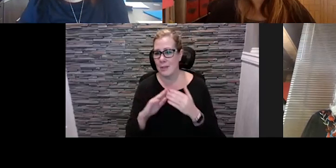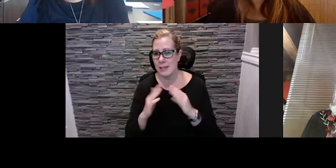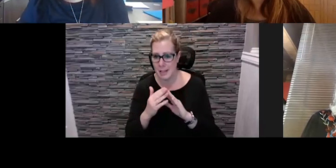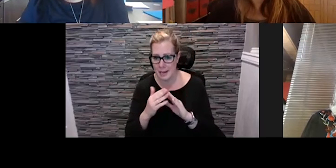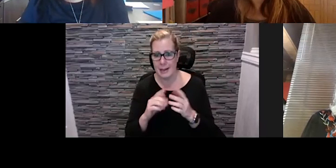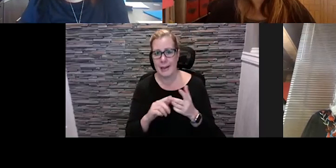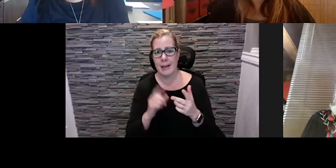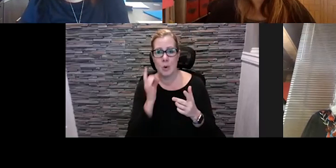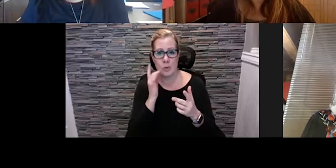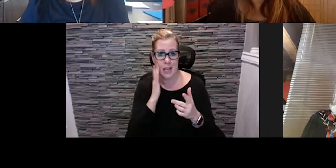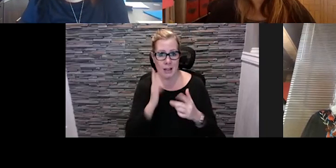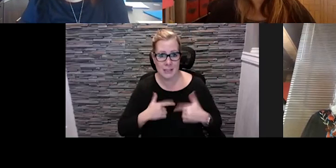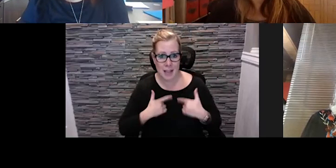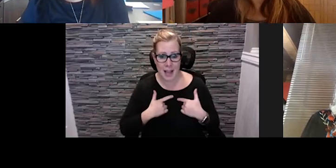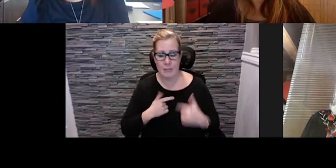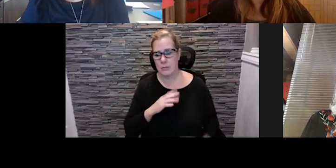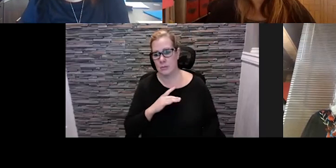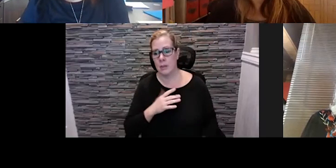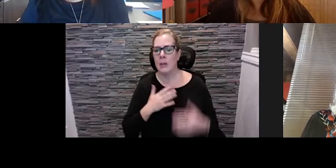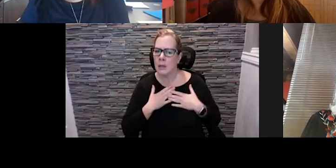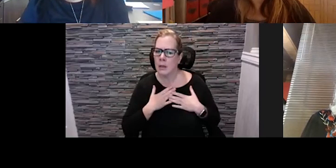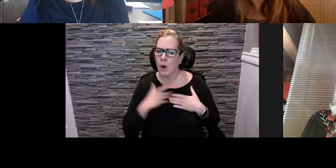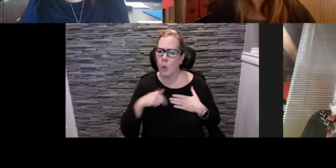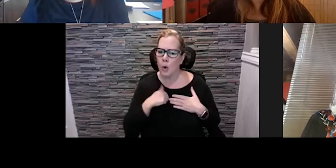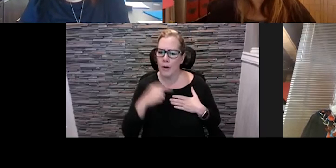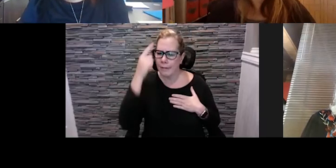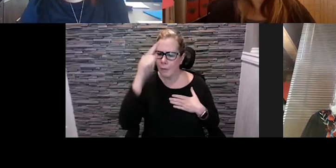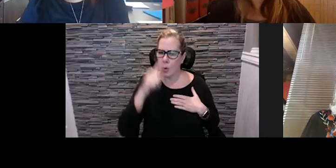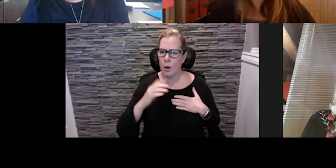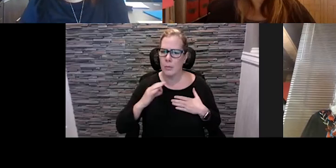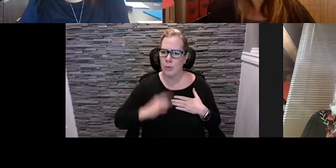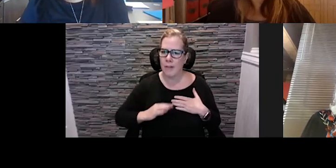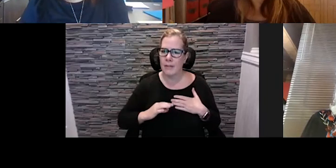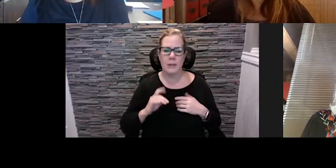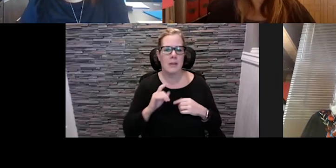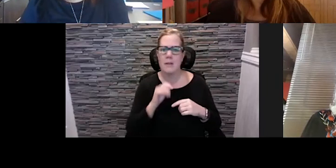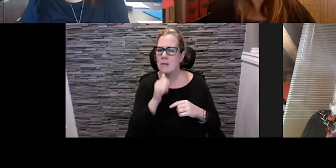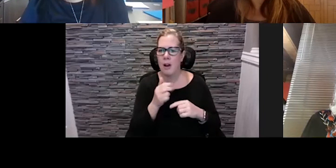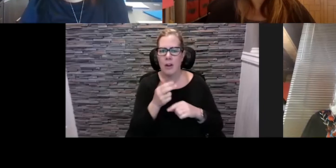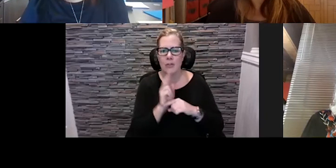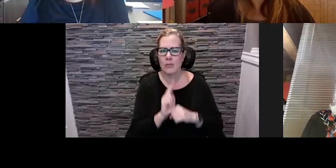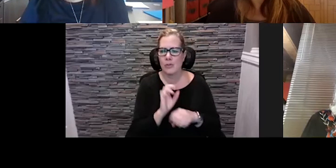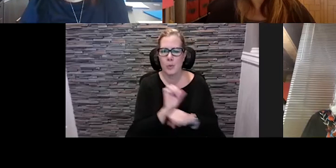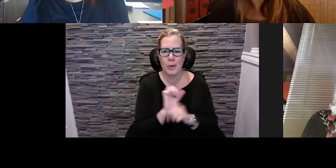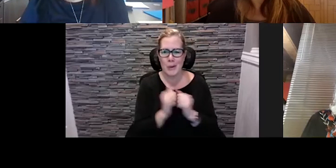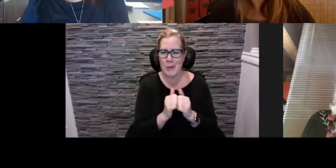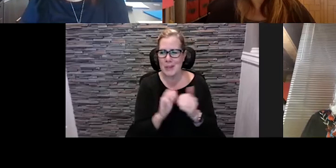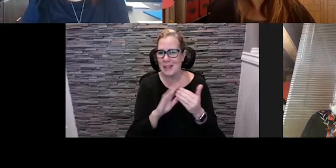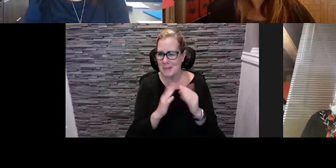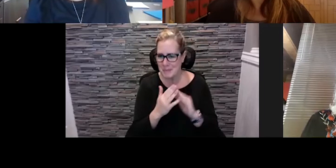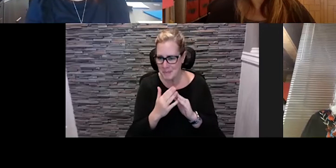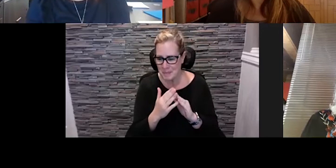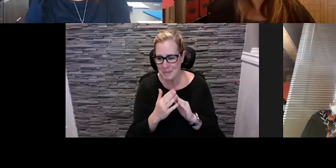hotels live where you know i am a for profit um so and and and not used to working with you know city um